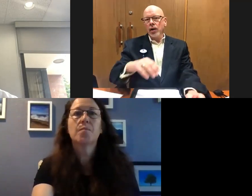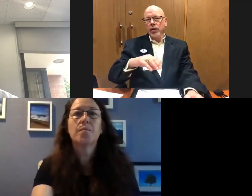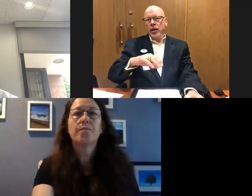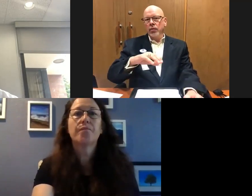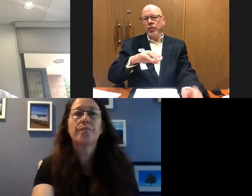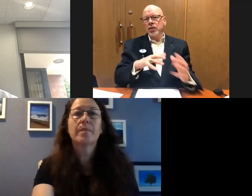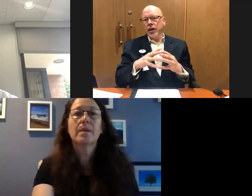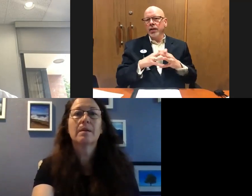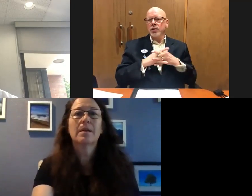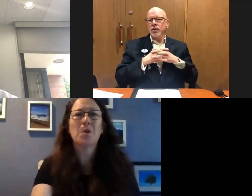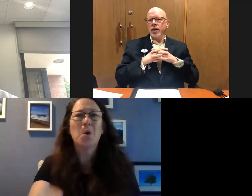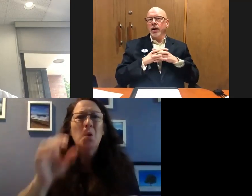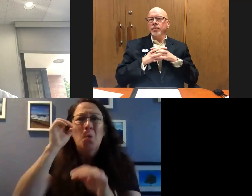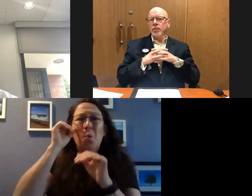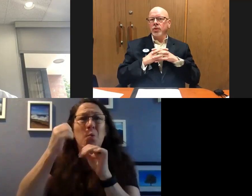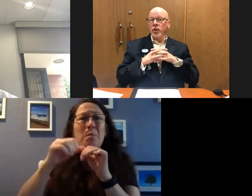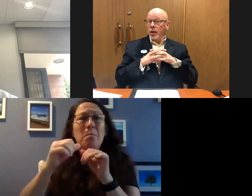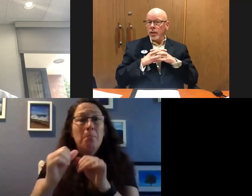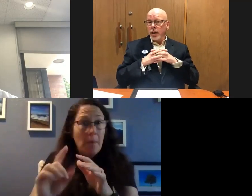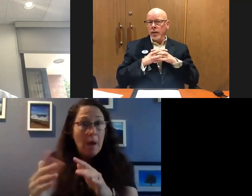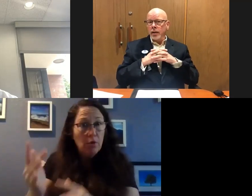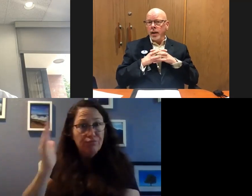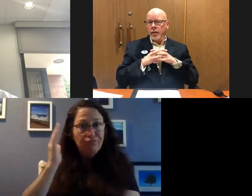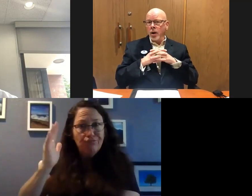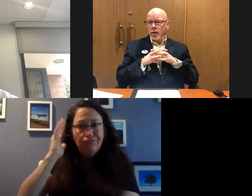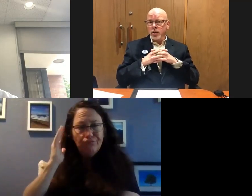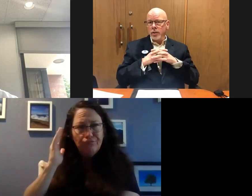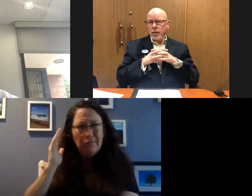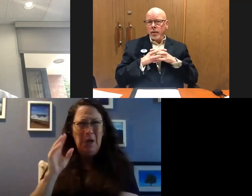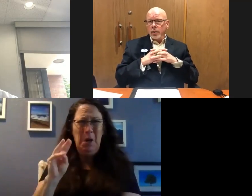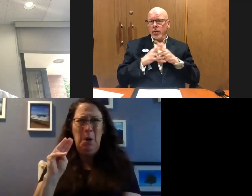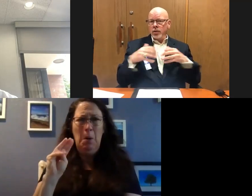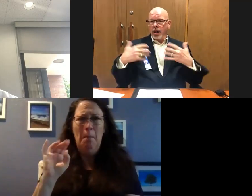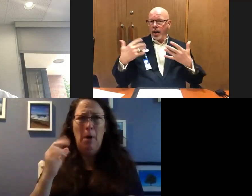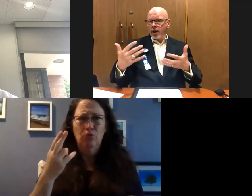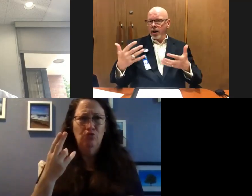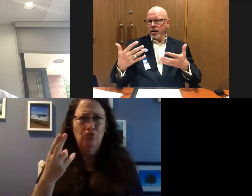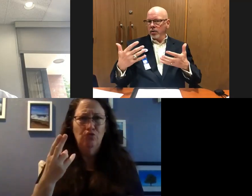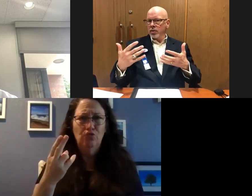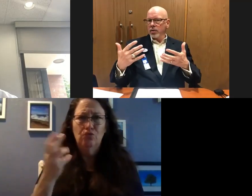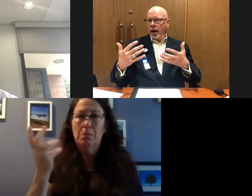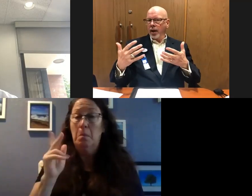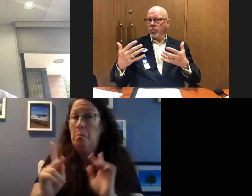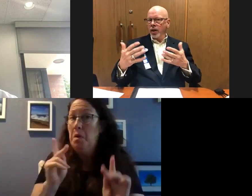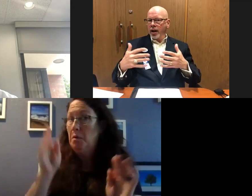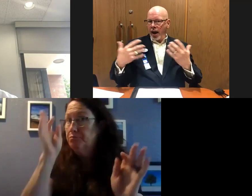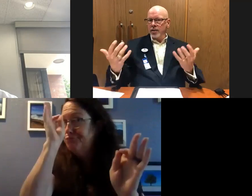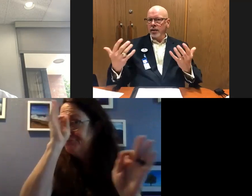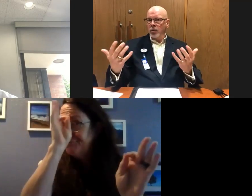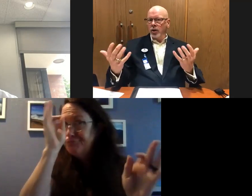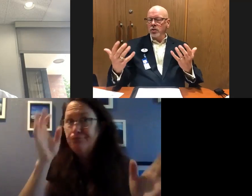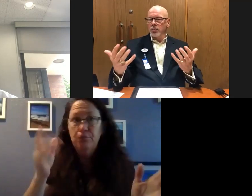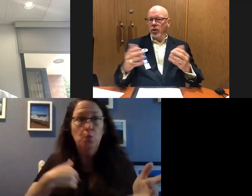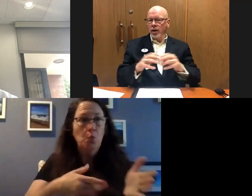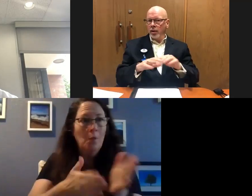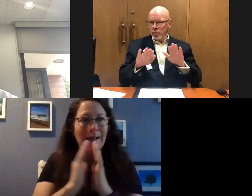recall, you know, when we started this journey in late March, there was a lot of unknowns and we kind of asked the